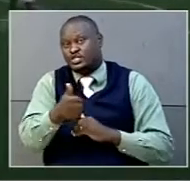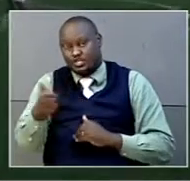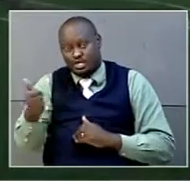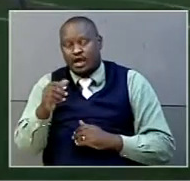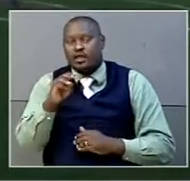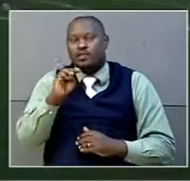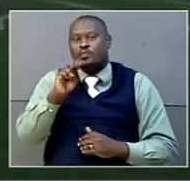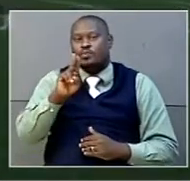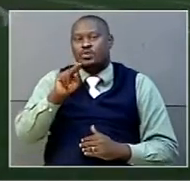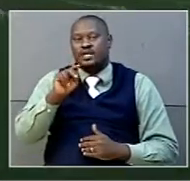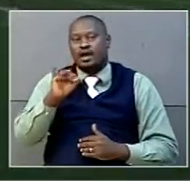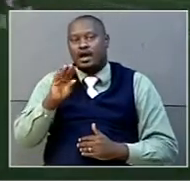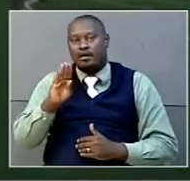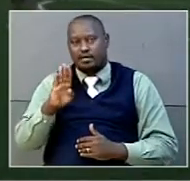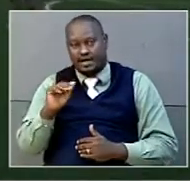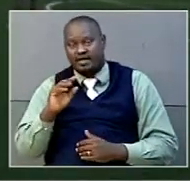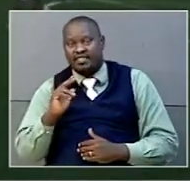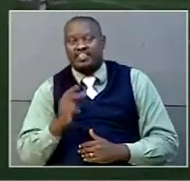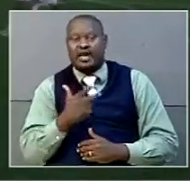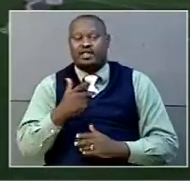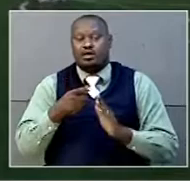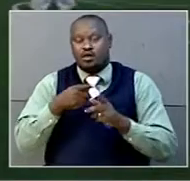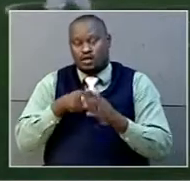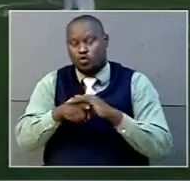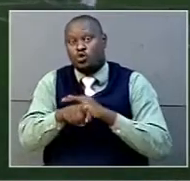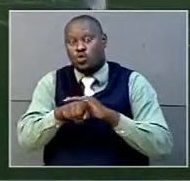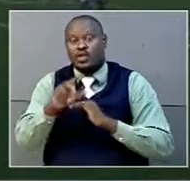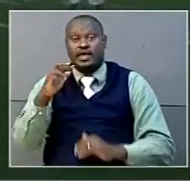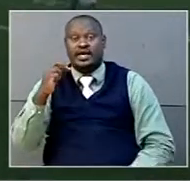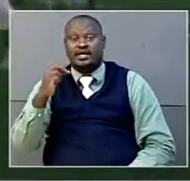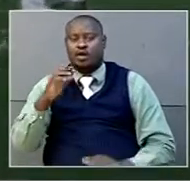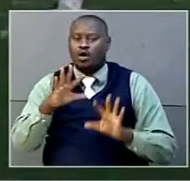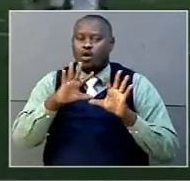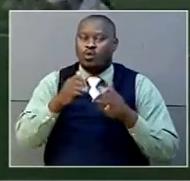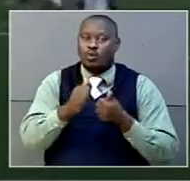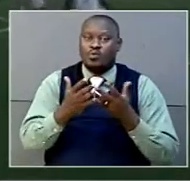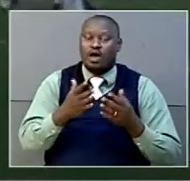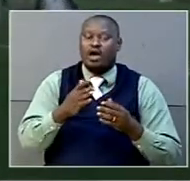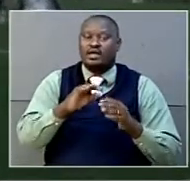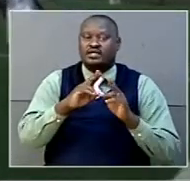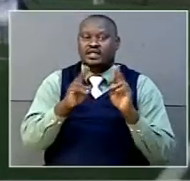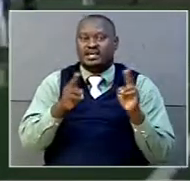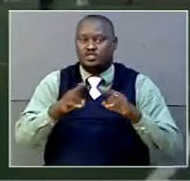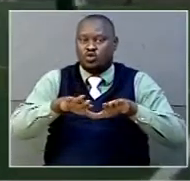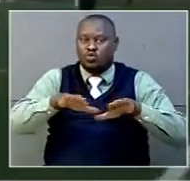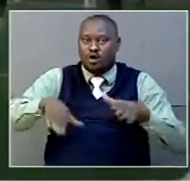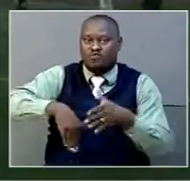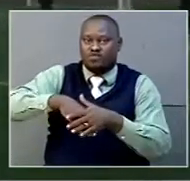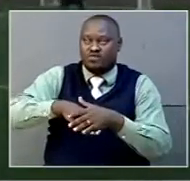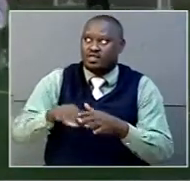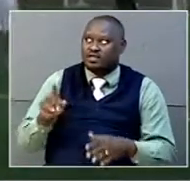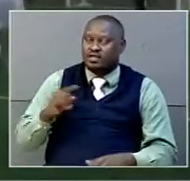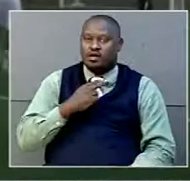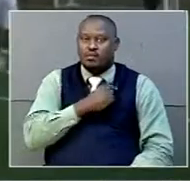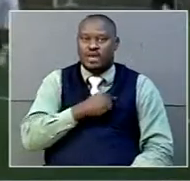in third place with eight goals. Now, all games are to be played at the International Futsal Grounds in Mango.